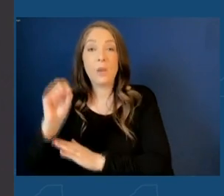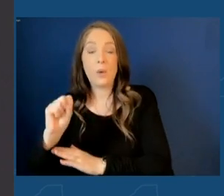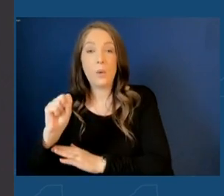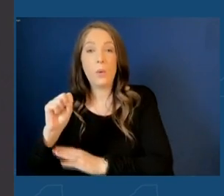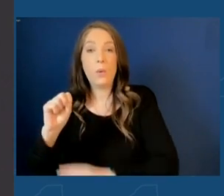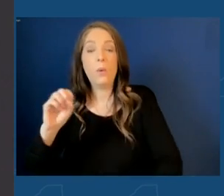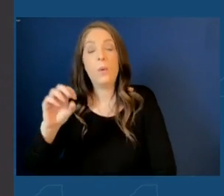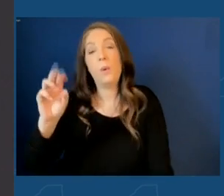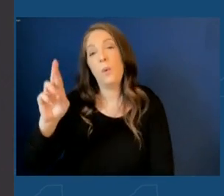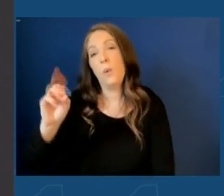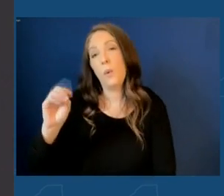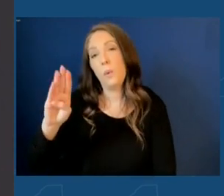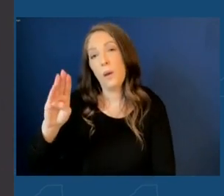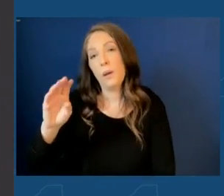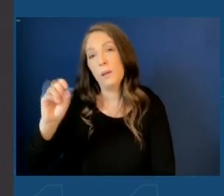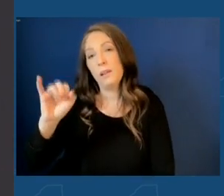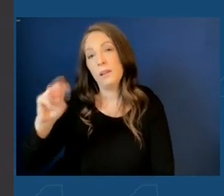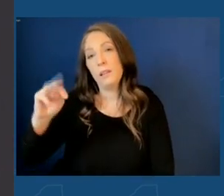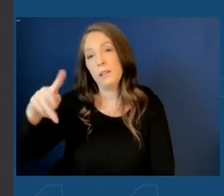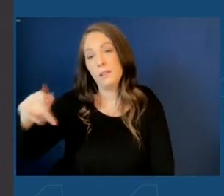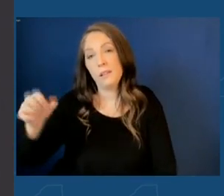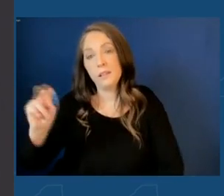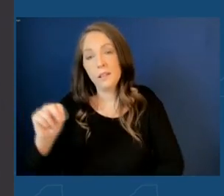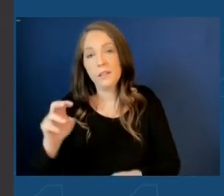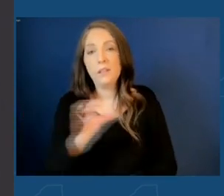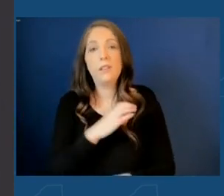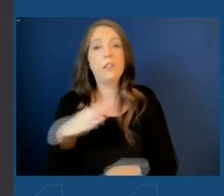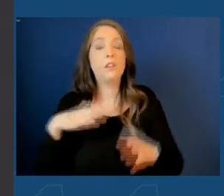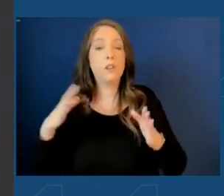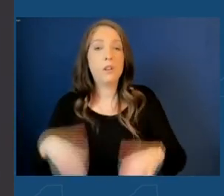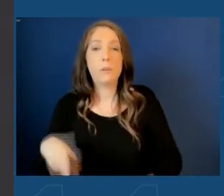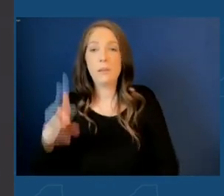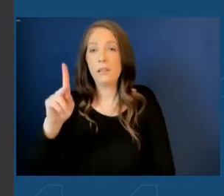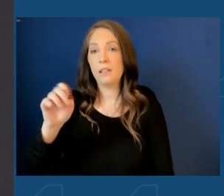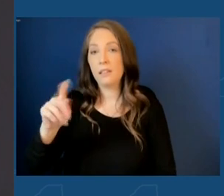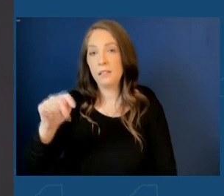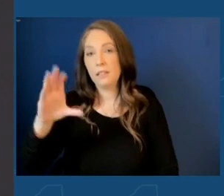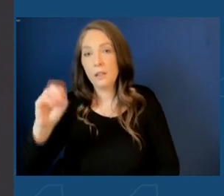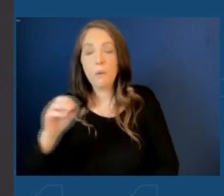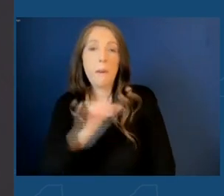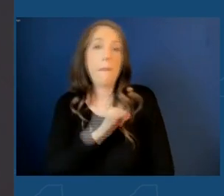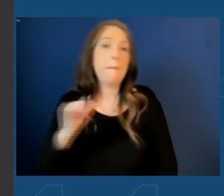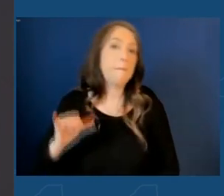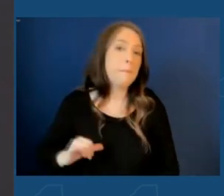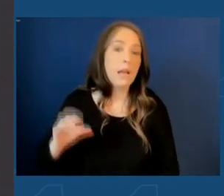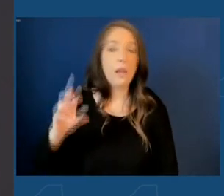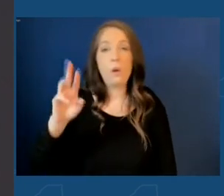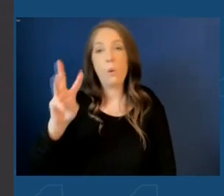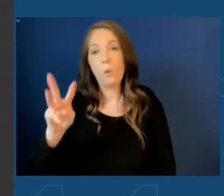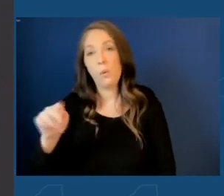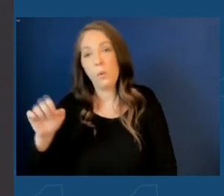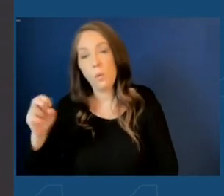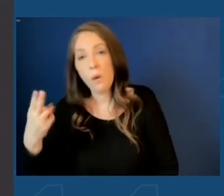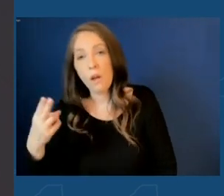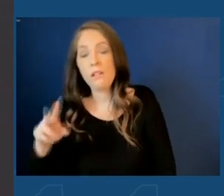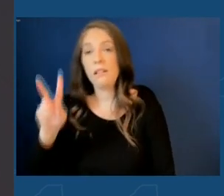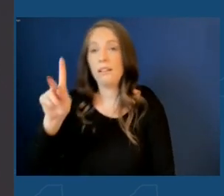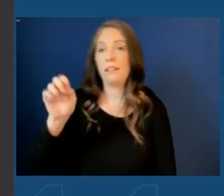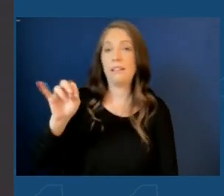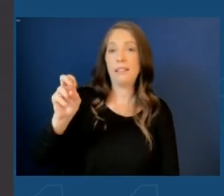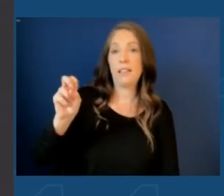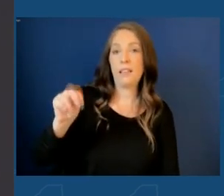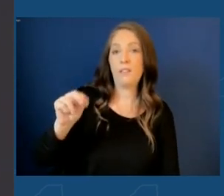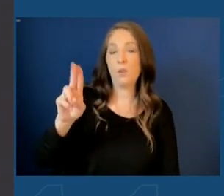team at Center State, Senator Gillibrand, Congressman John Ketko, Mayor Walsh, Kevin Yunus at Empire State Development